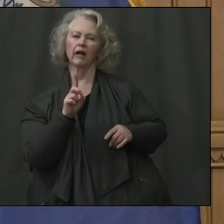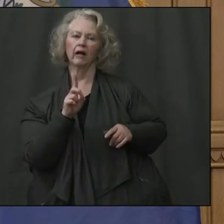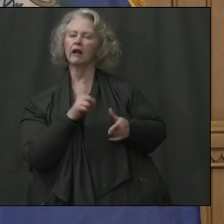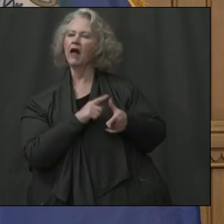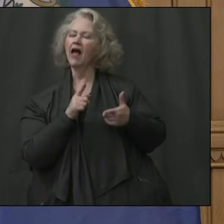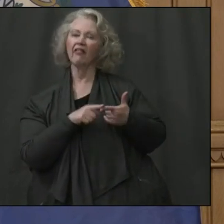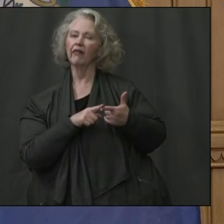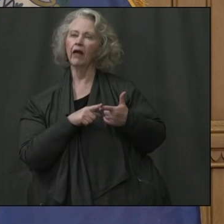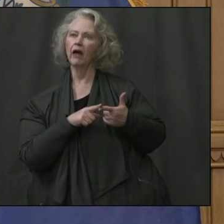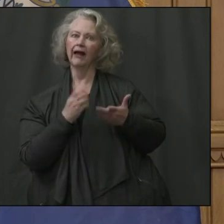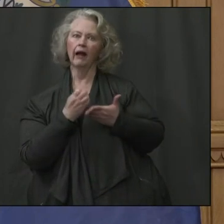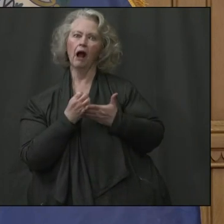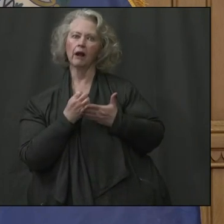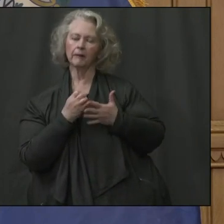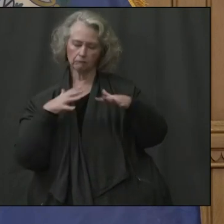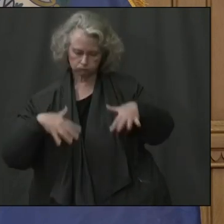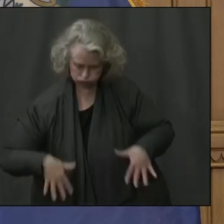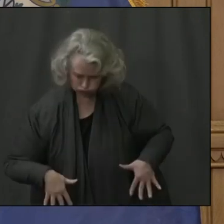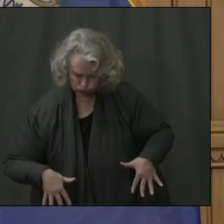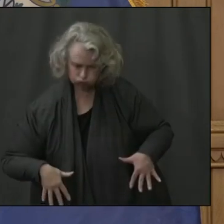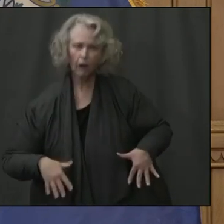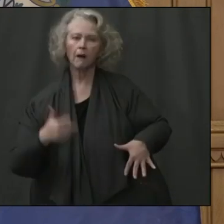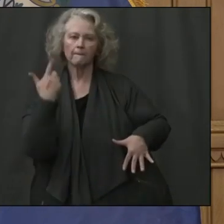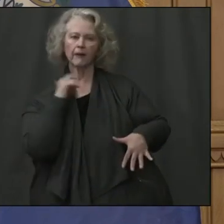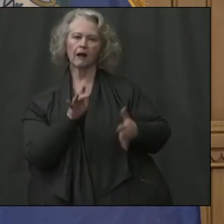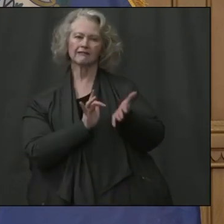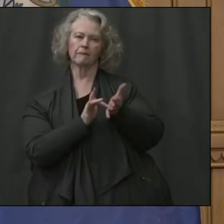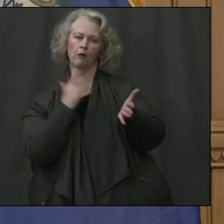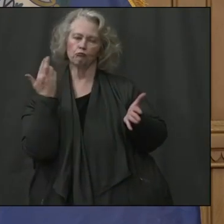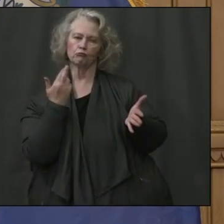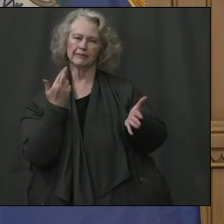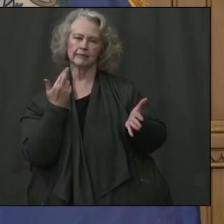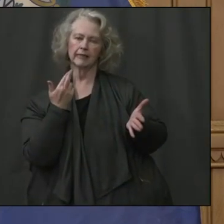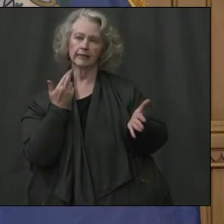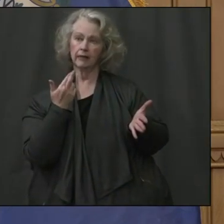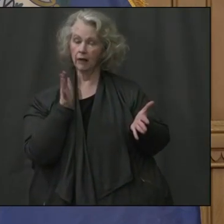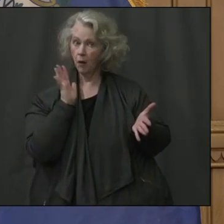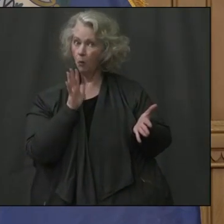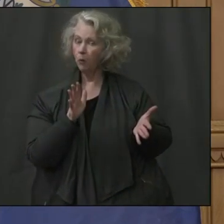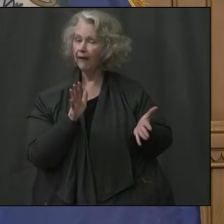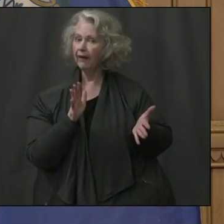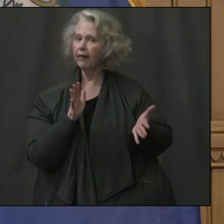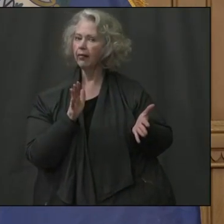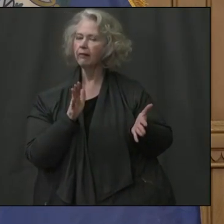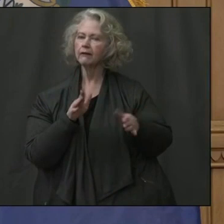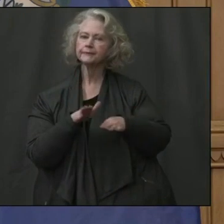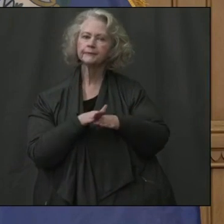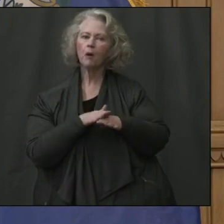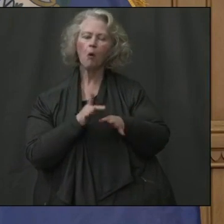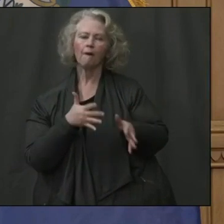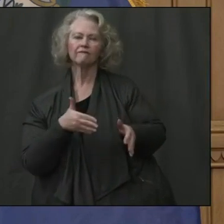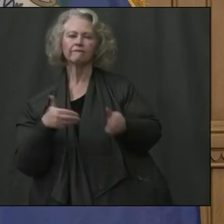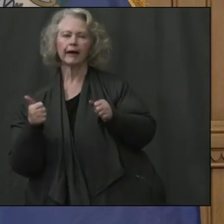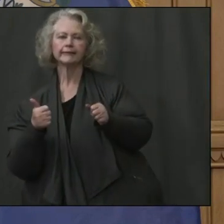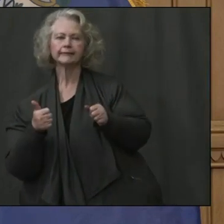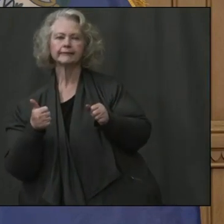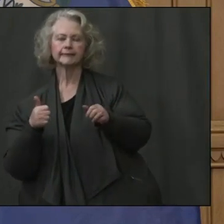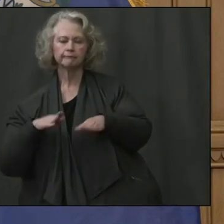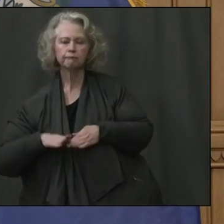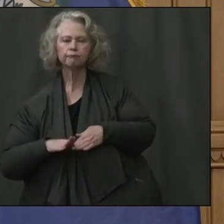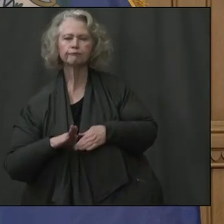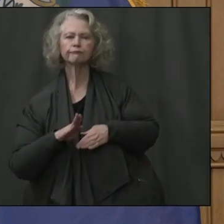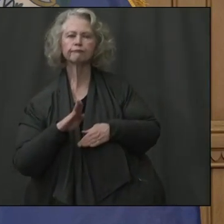our economy that stopped things dead in their tracks. And whether we have a slow recovery or faster recovery would definitely impact what